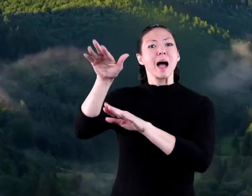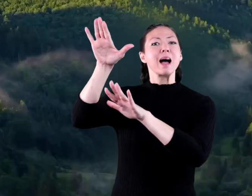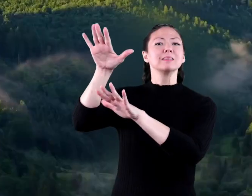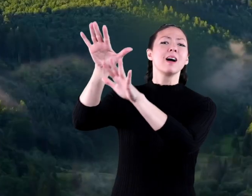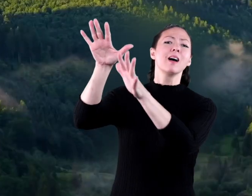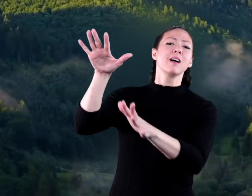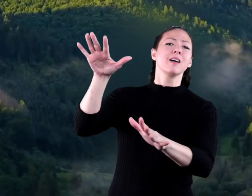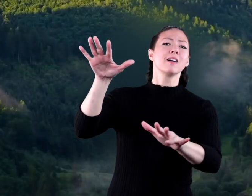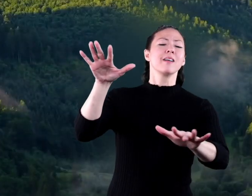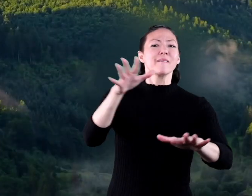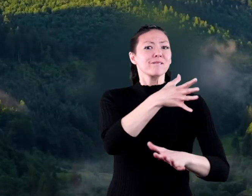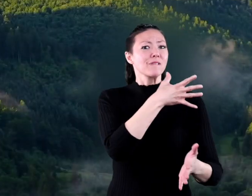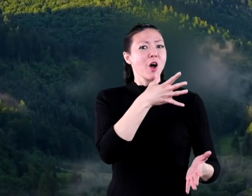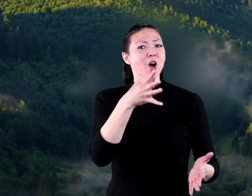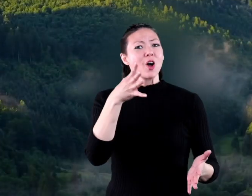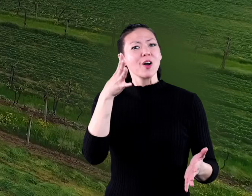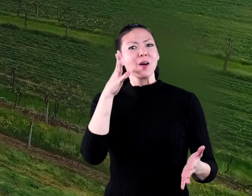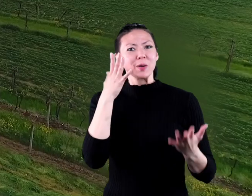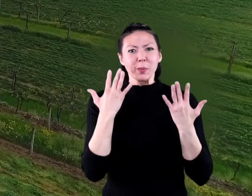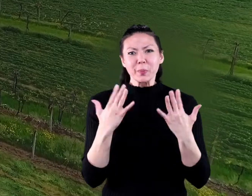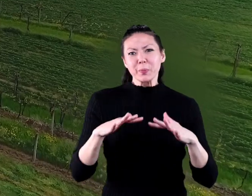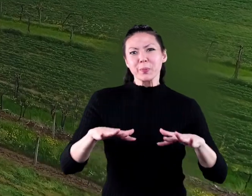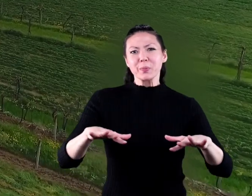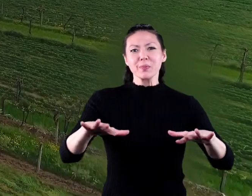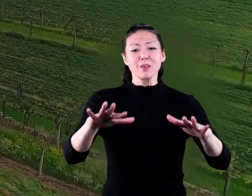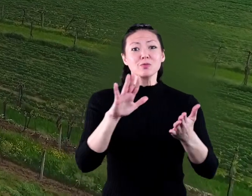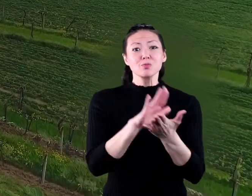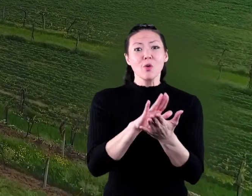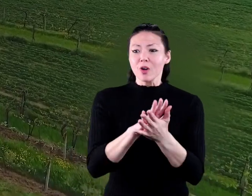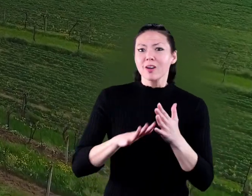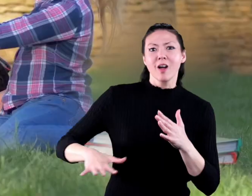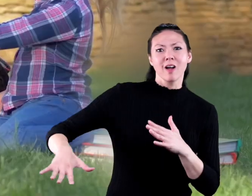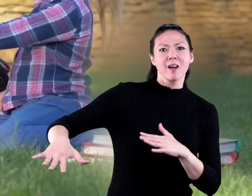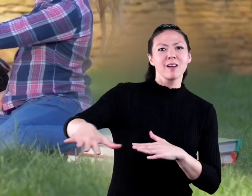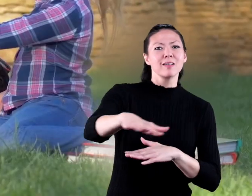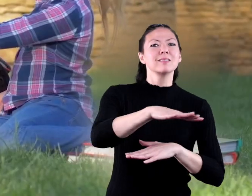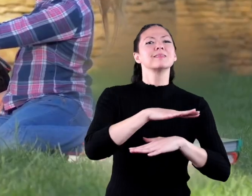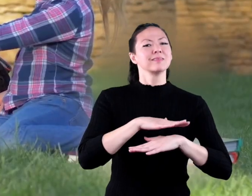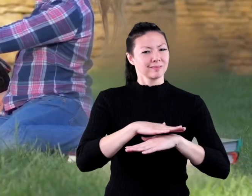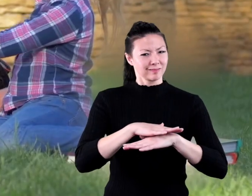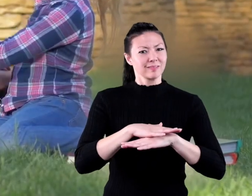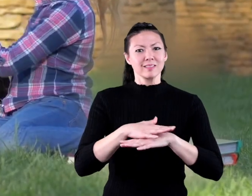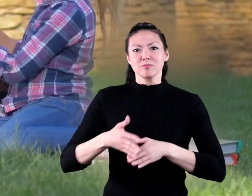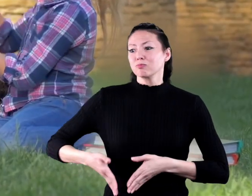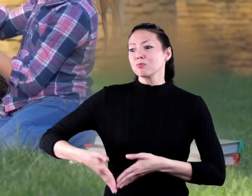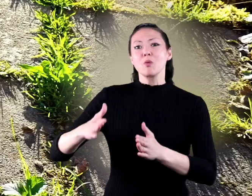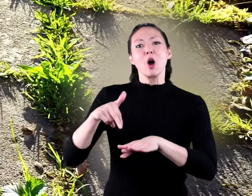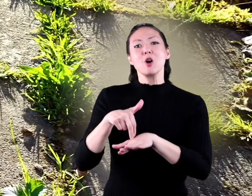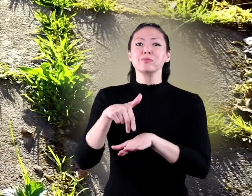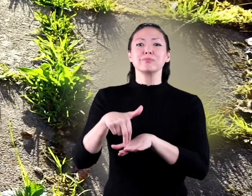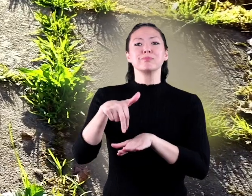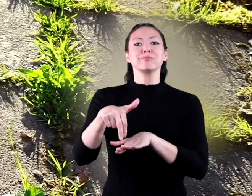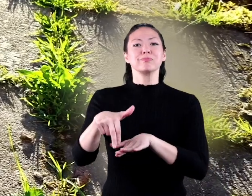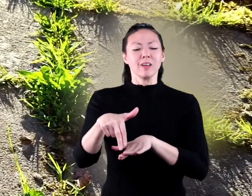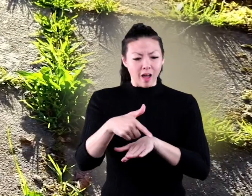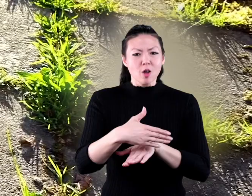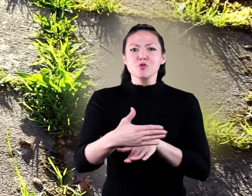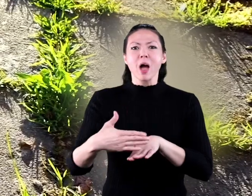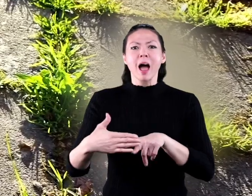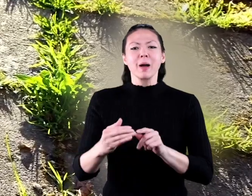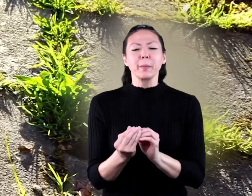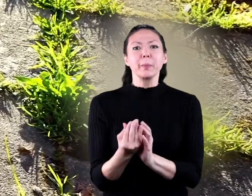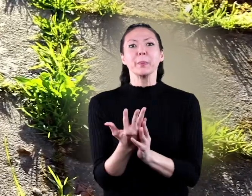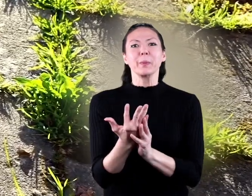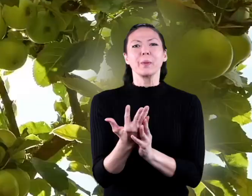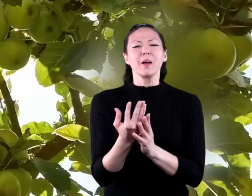on mountains, on farms, in your schoolyard, even in the sidewalk cracks